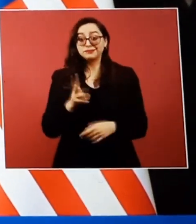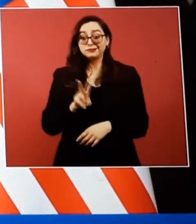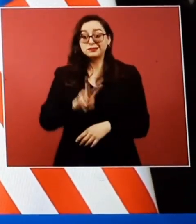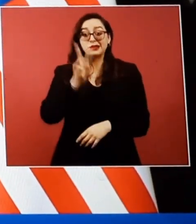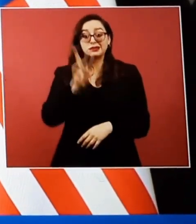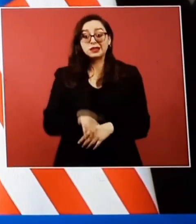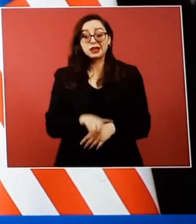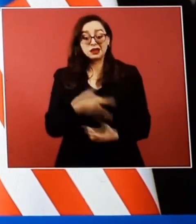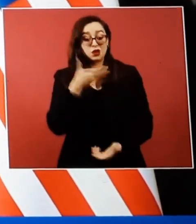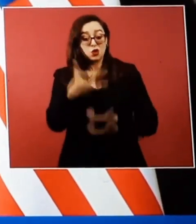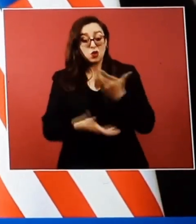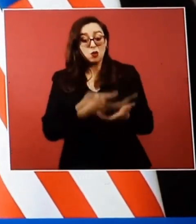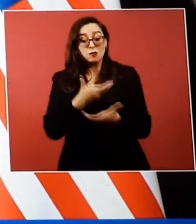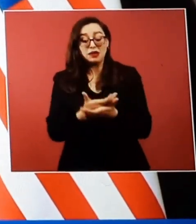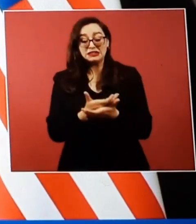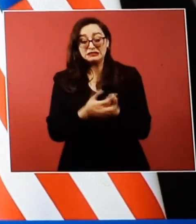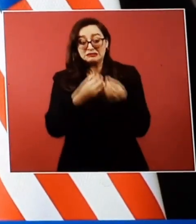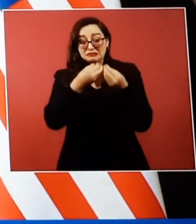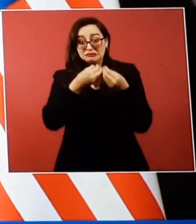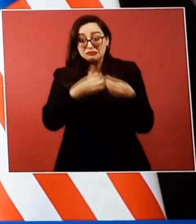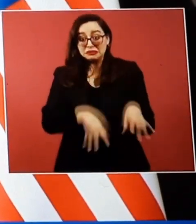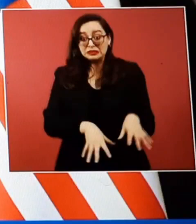in the global market.